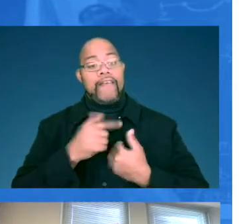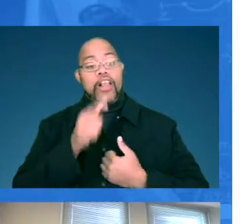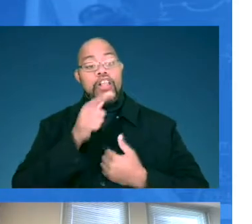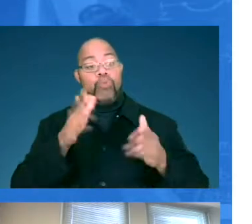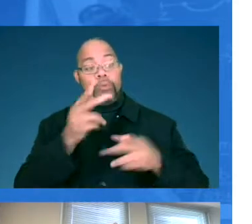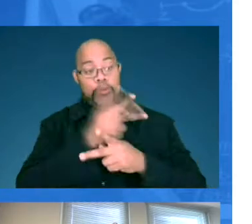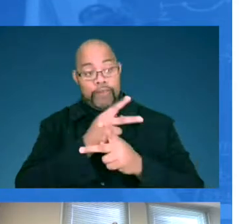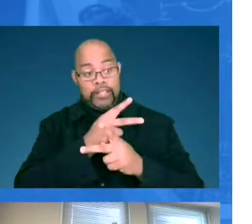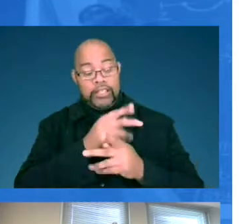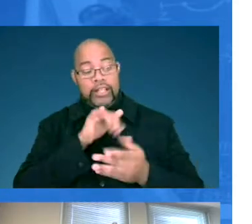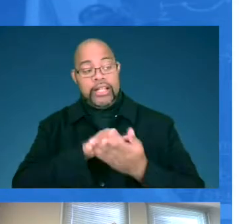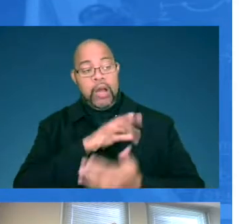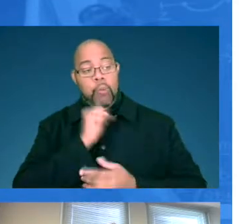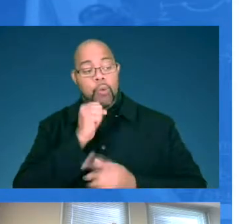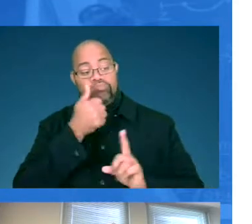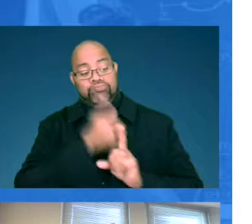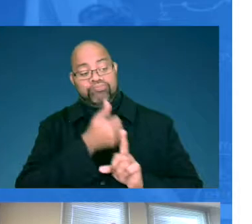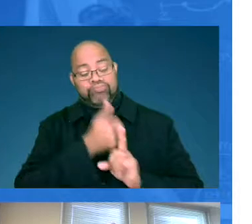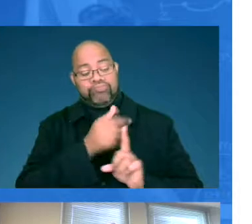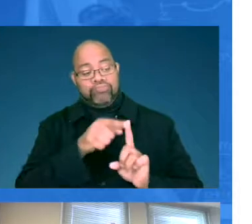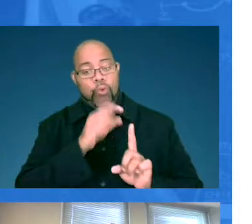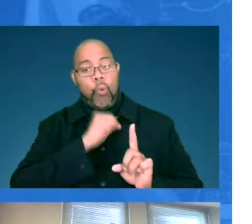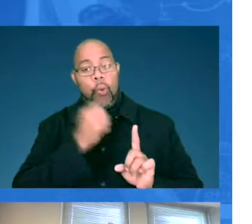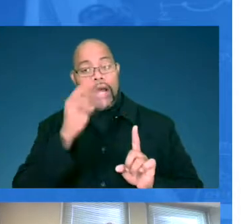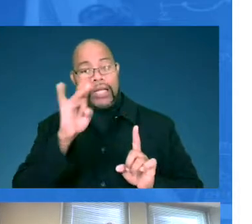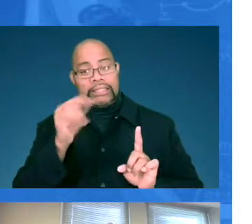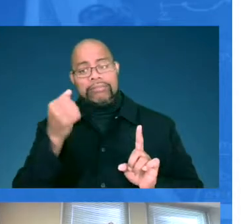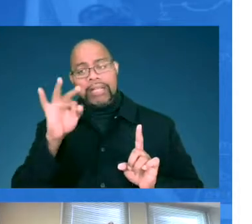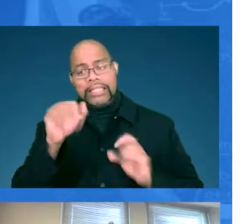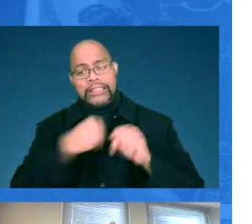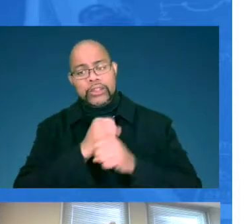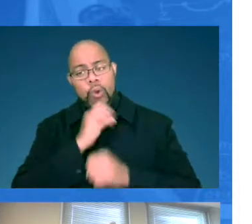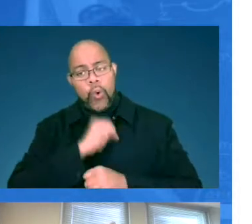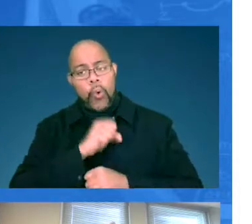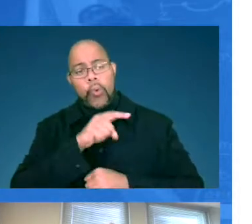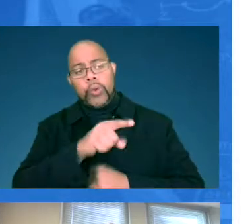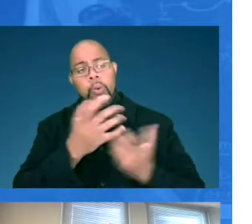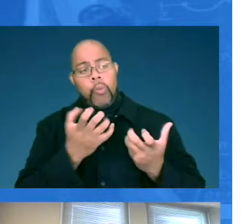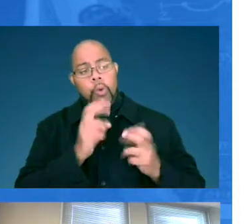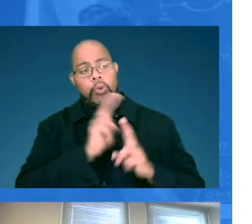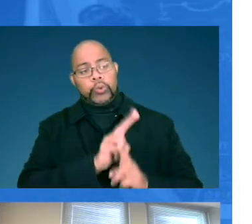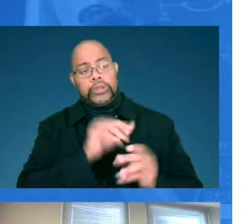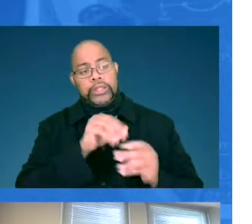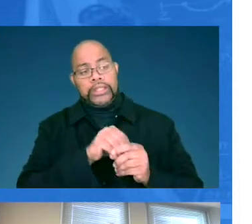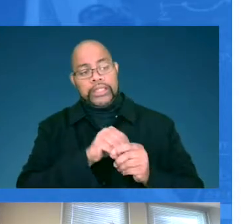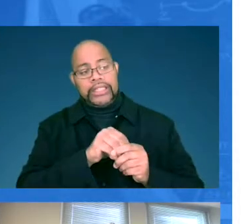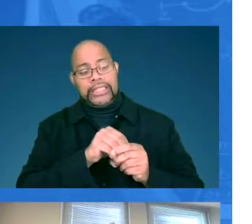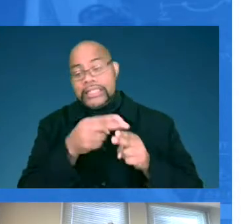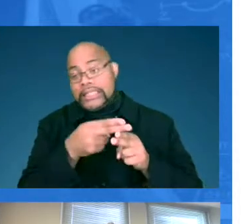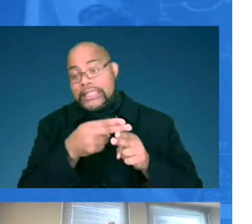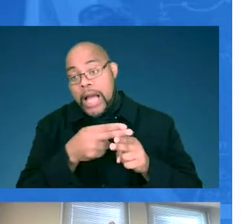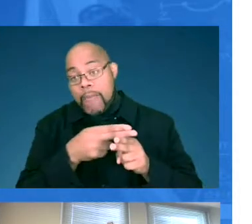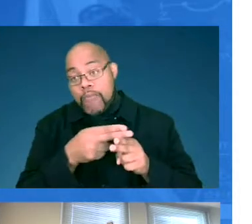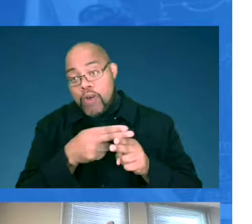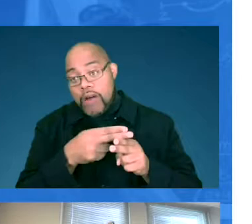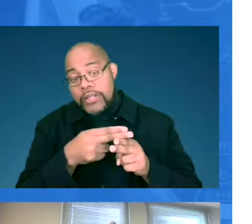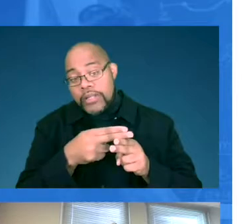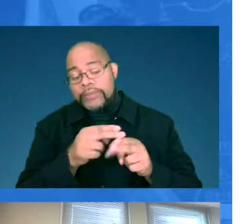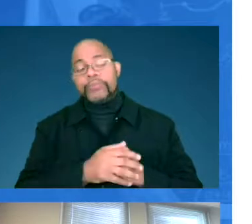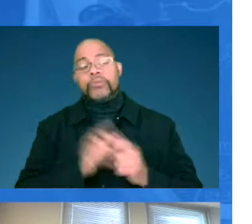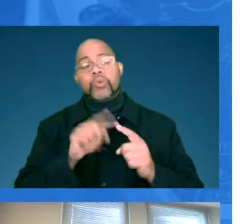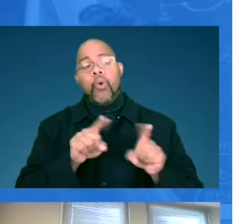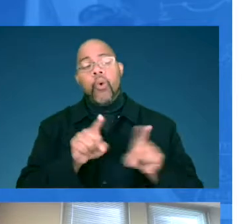lunchroom supervisor that was 18, 19 years old, who they wanted to use in a very temporary basis